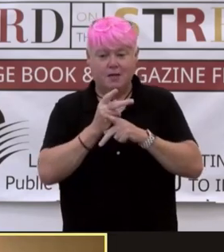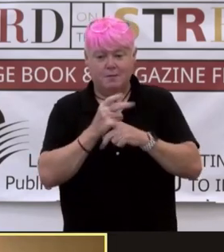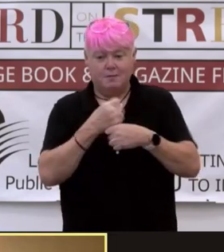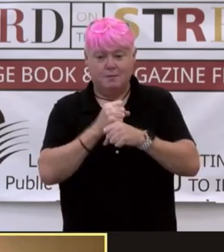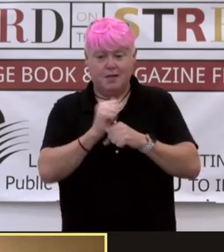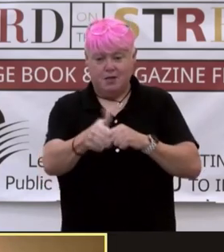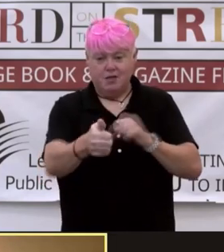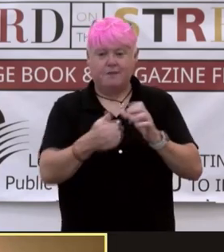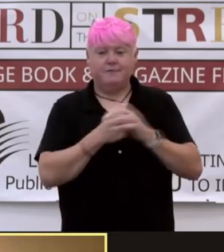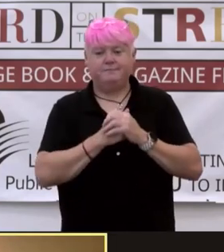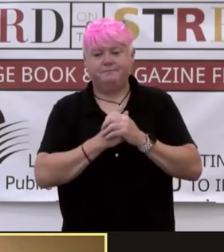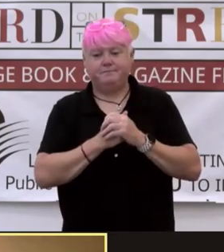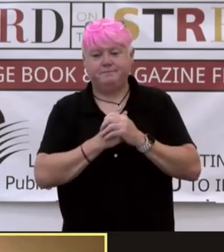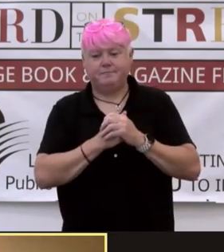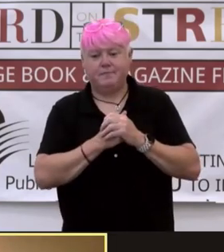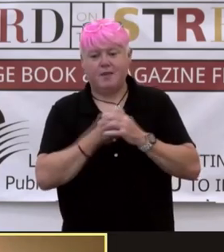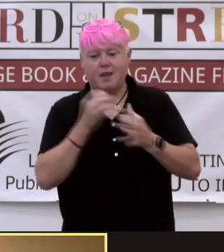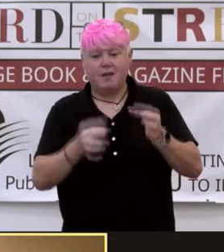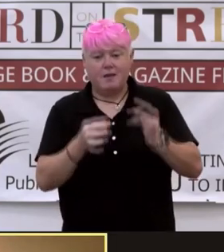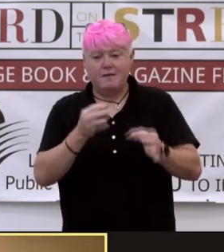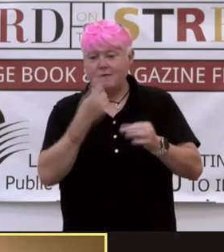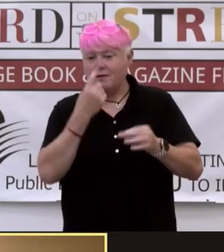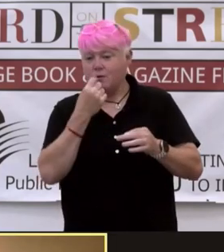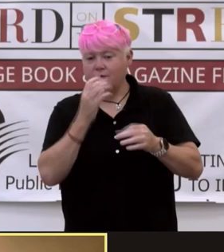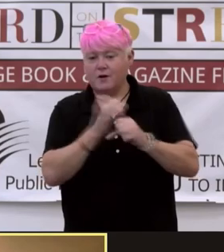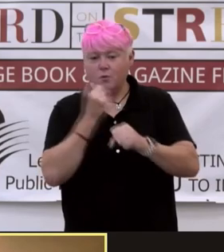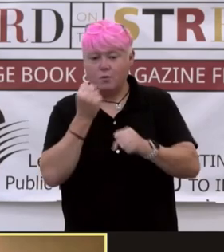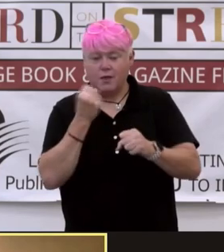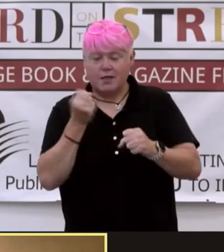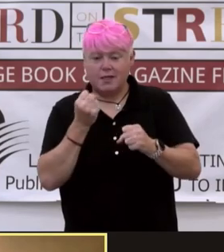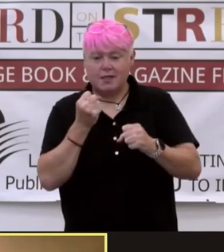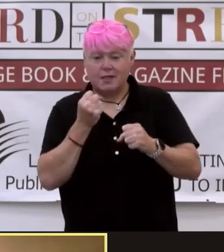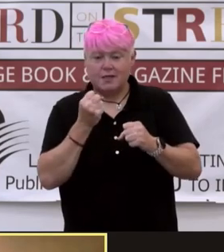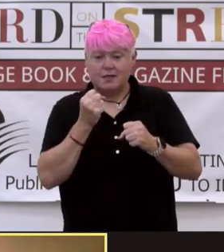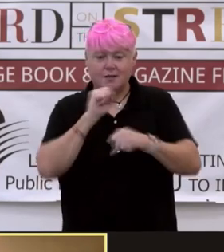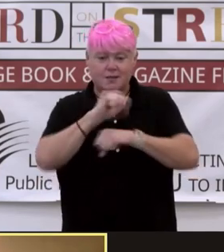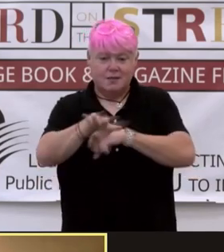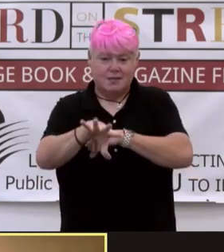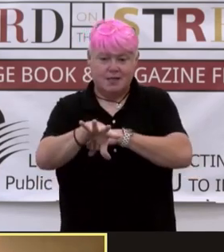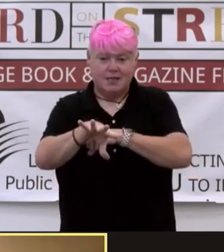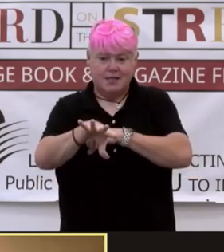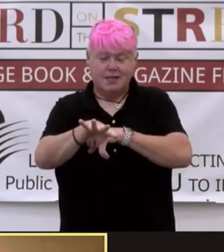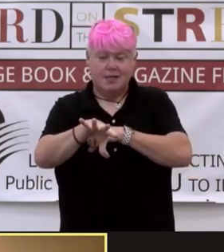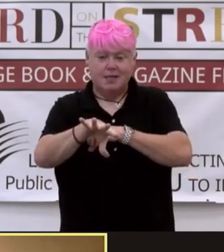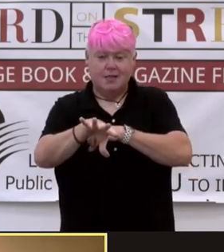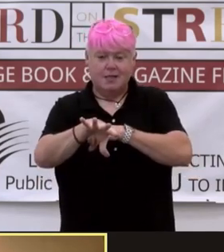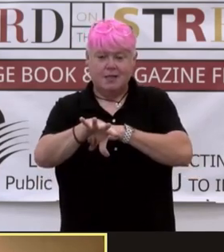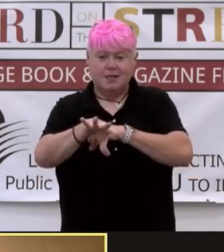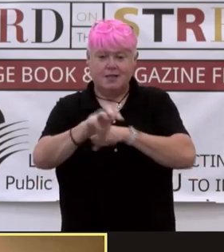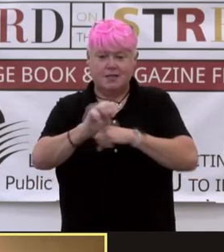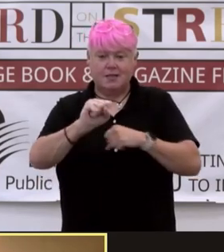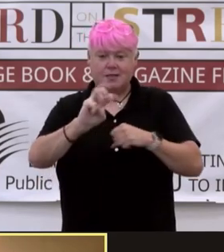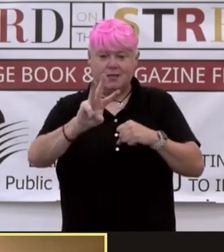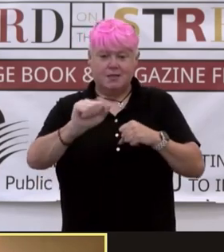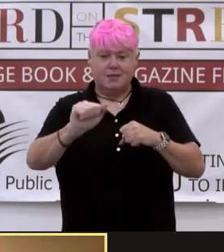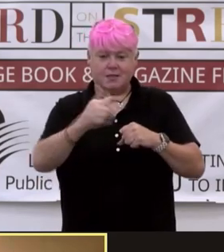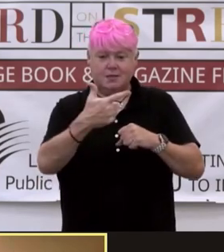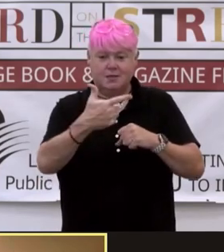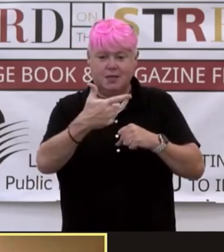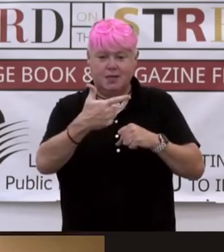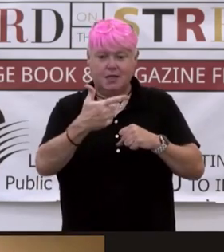one more thing, if whoever wins, you can give me, send me there, or I will send some swag for you to give away with the